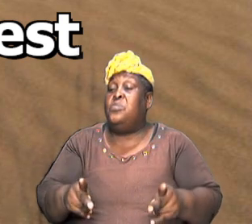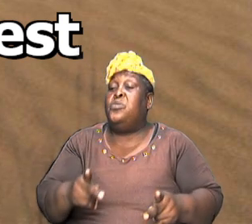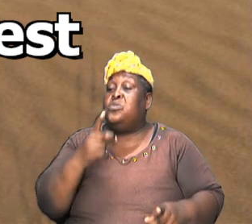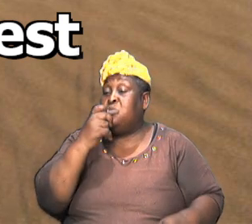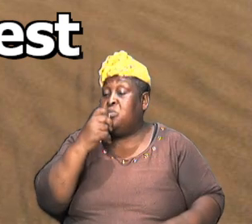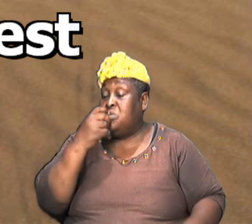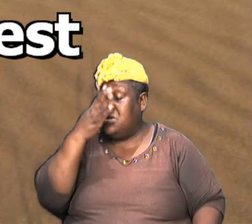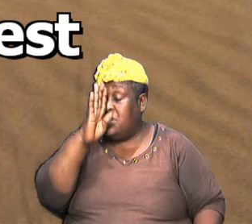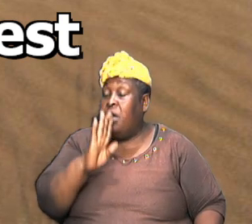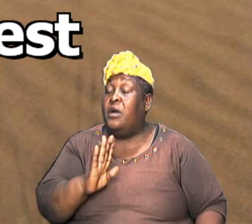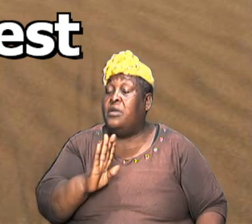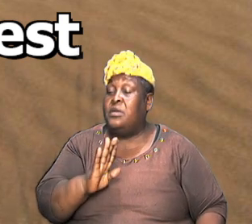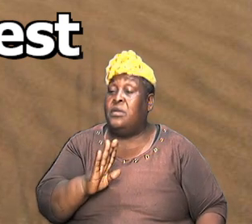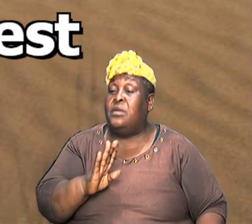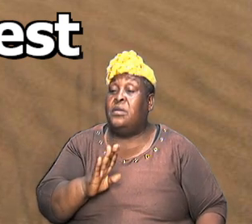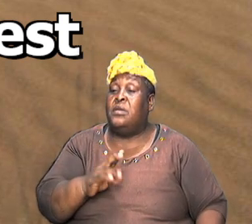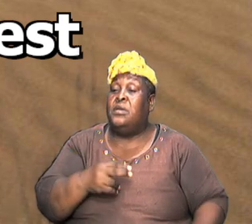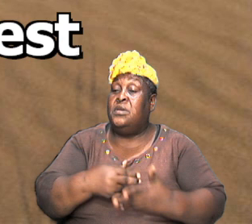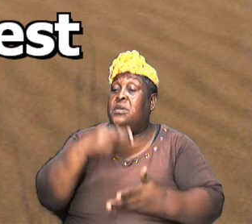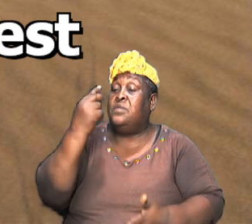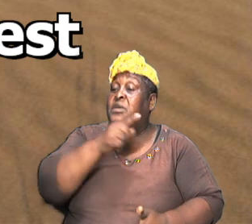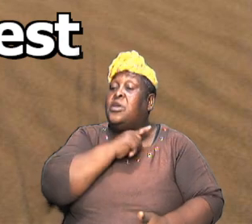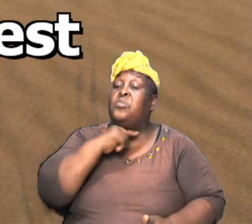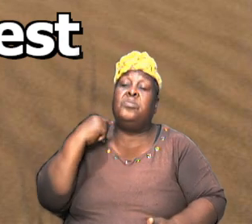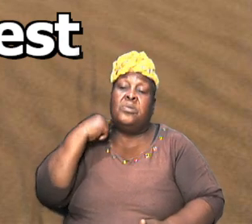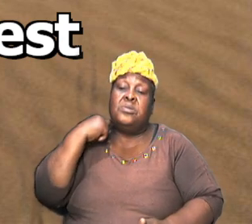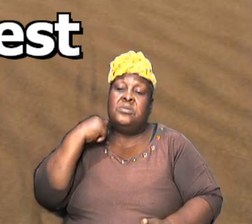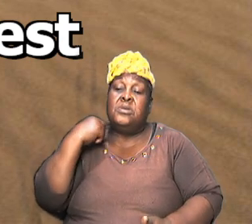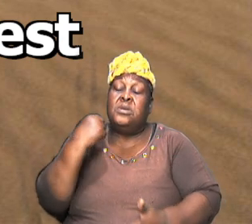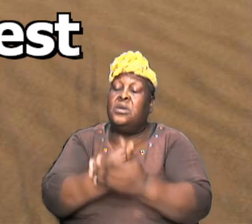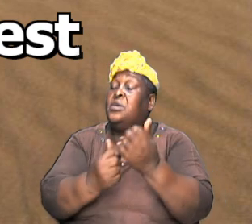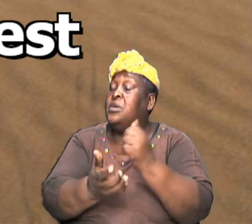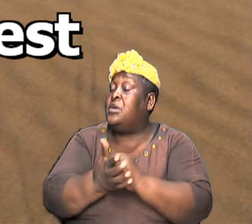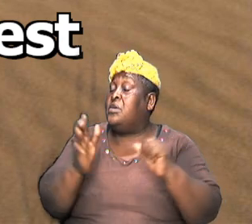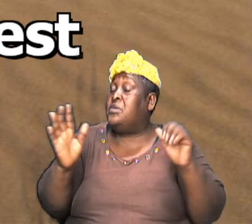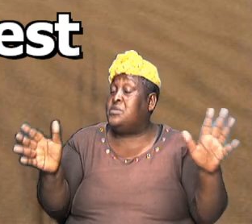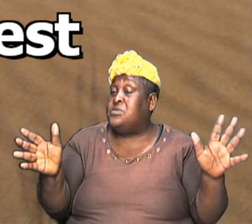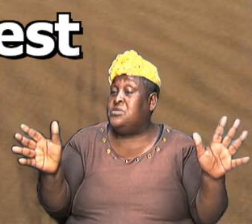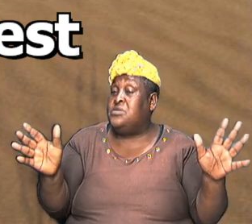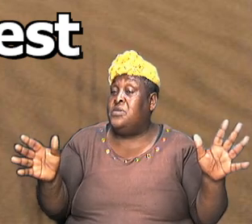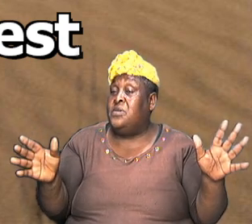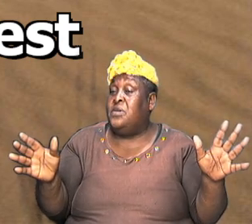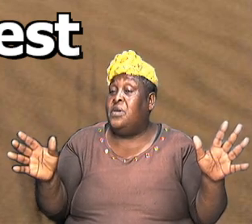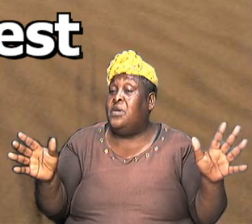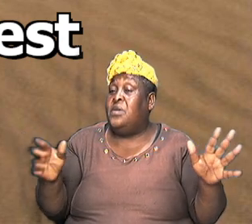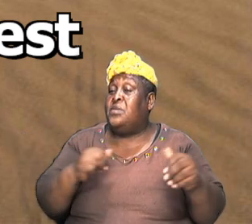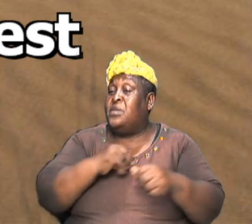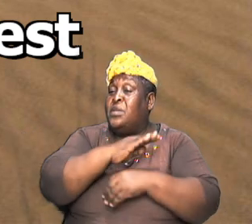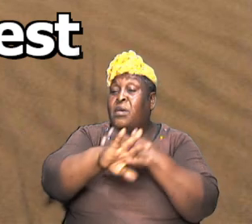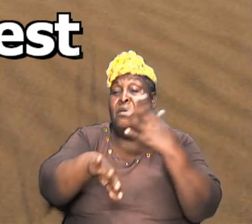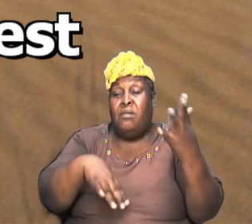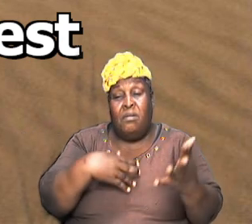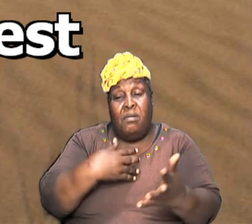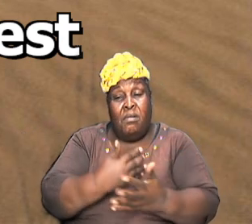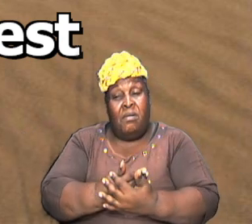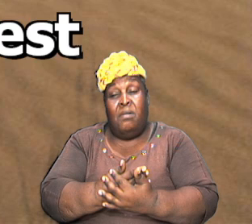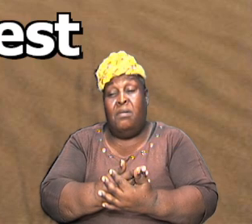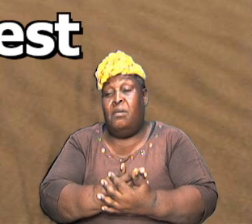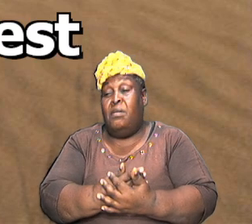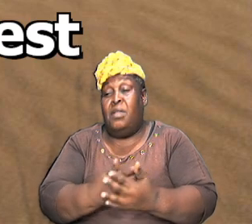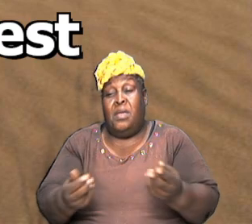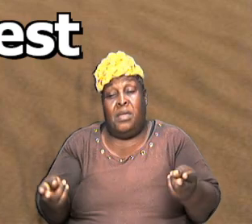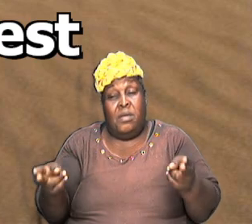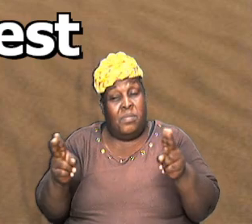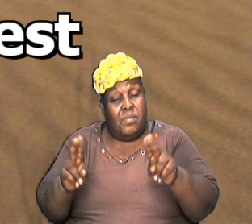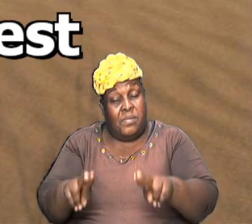God is high priest and is sacrifice and all of that is